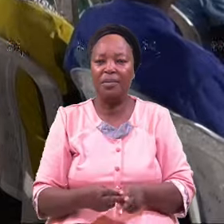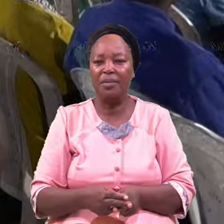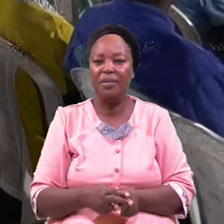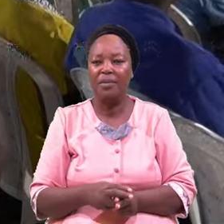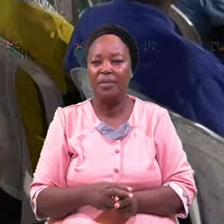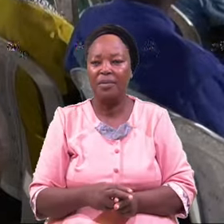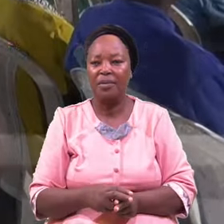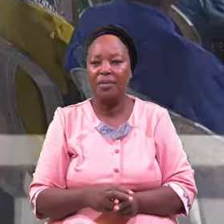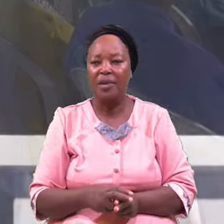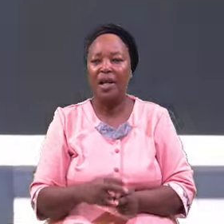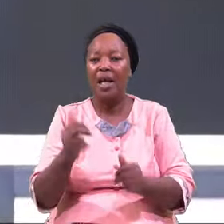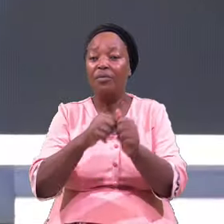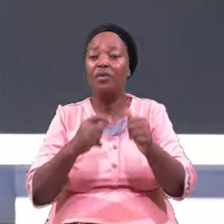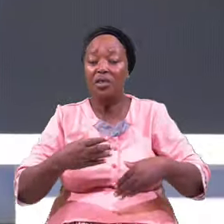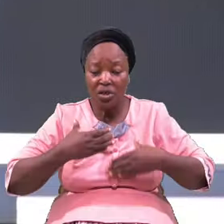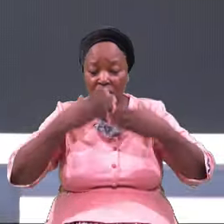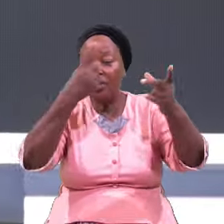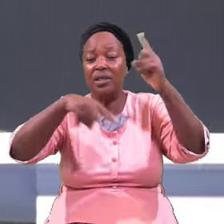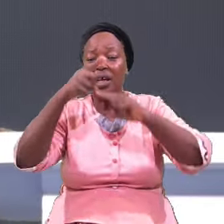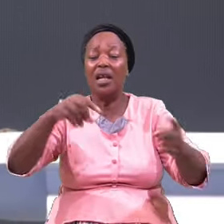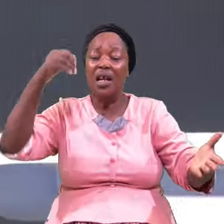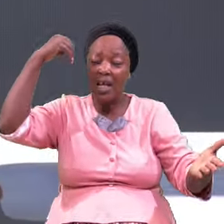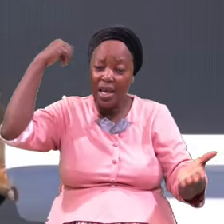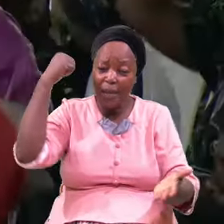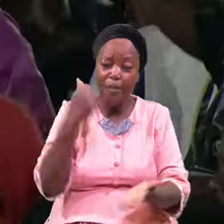Everybody Say Amen